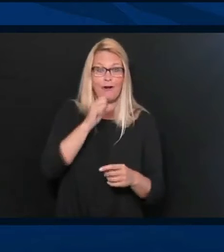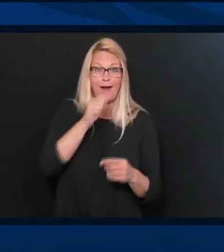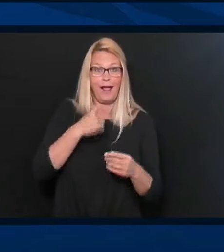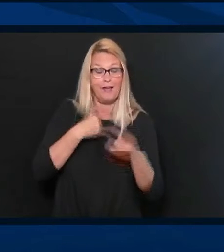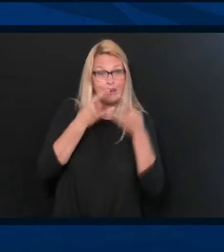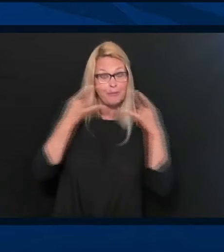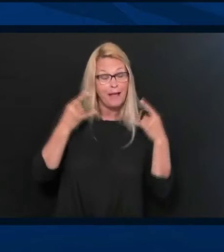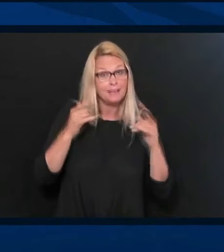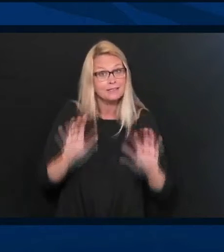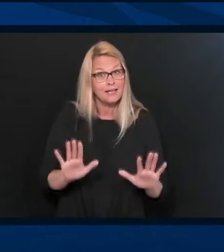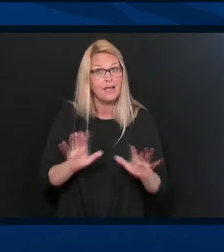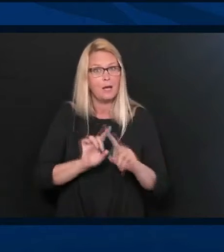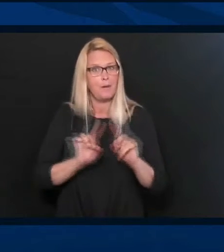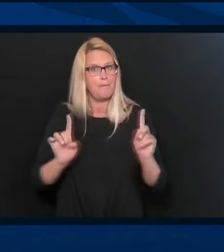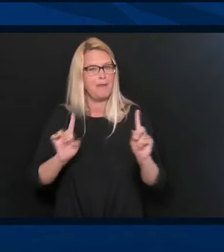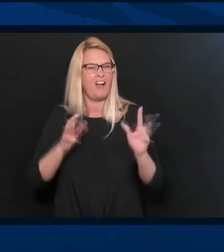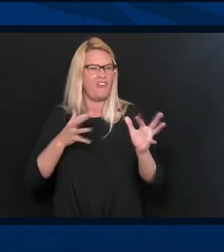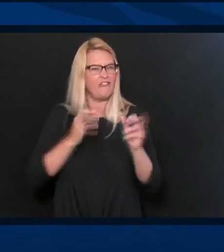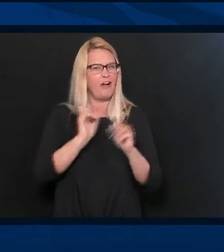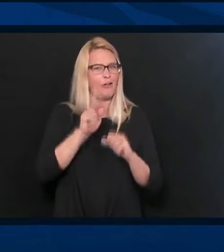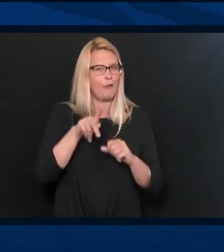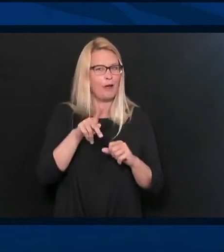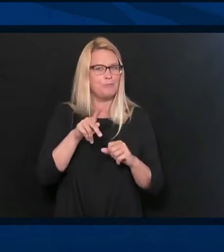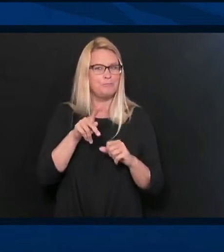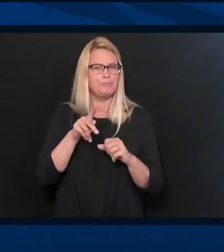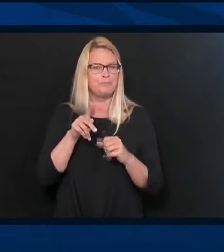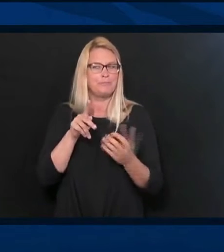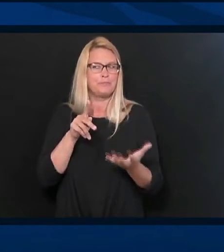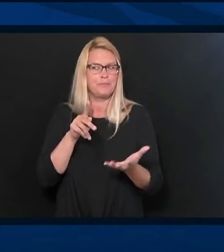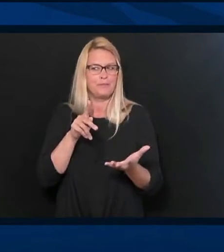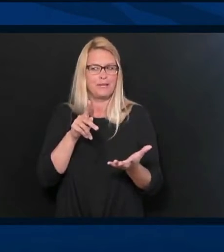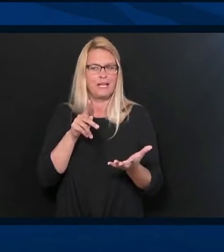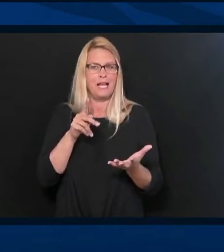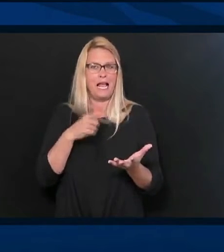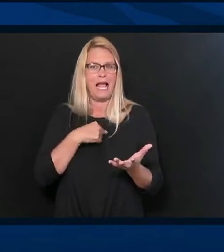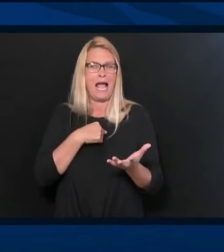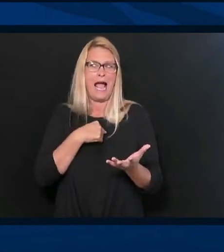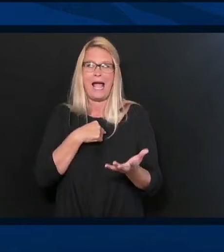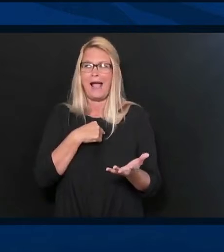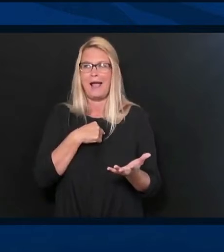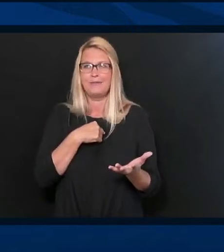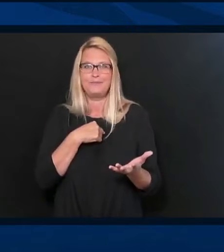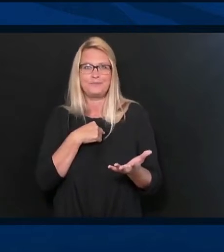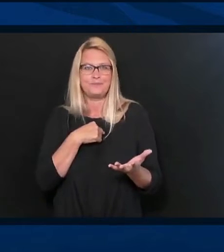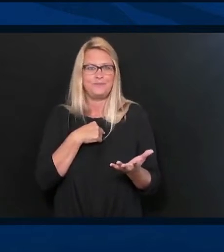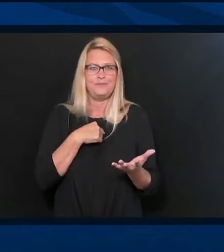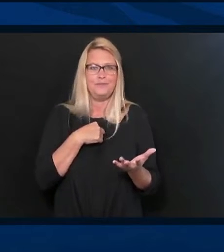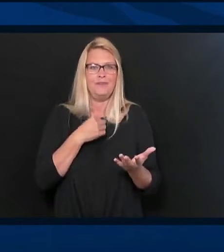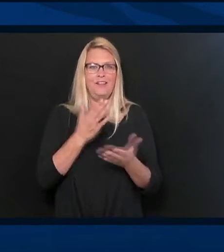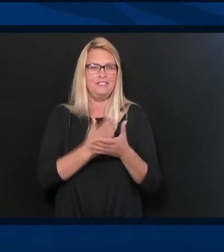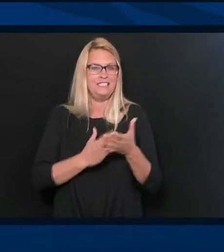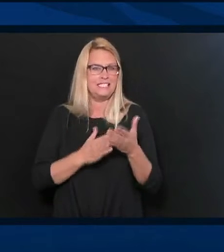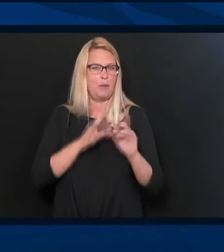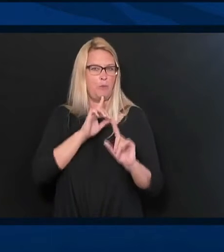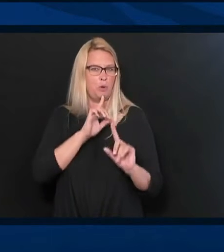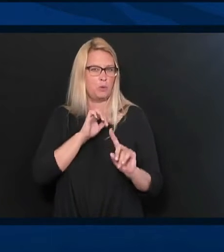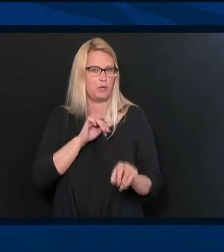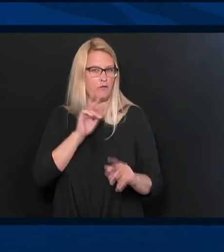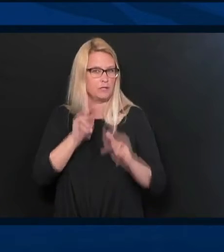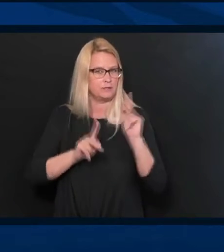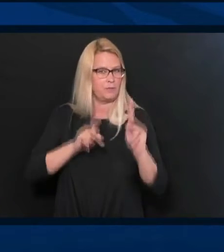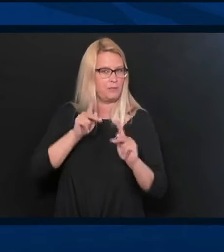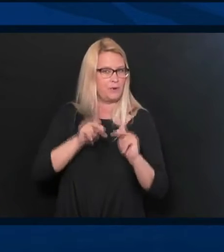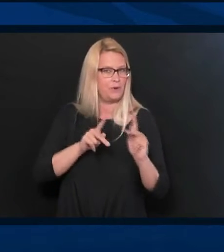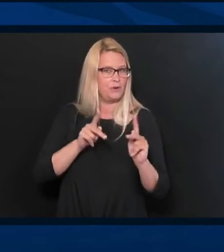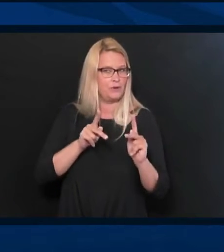And kind of a follow up on that, if I may. I've gotten a couple of reports from folks who said, you know, I